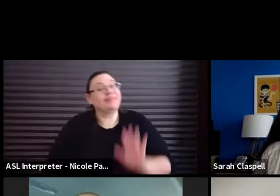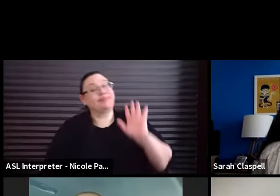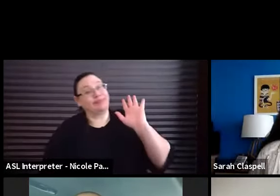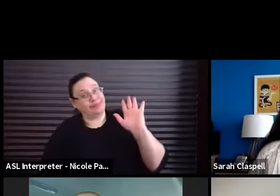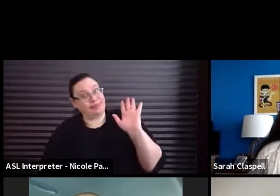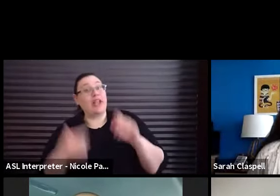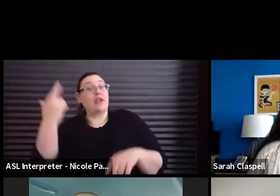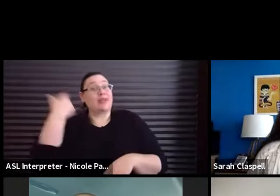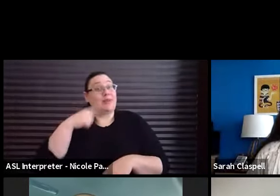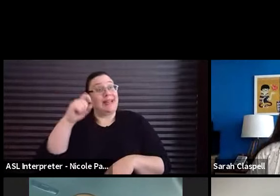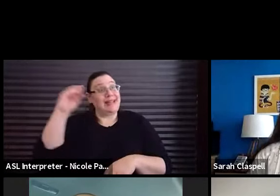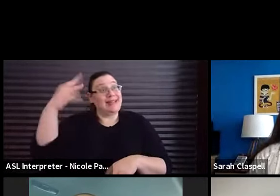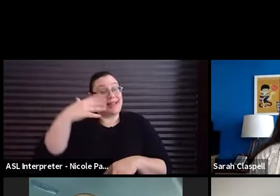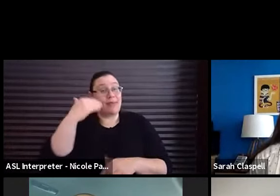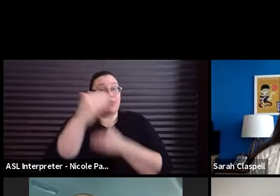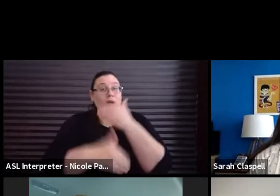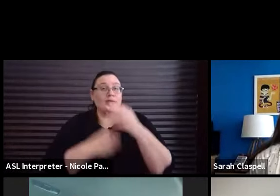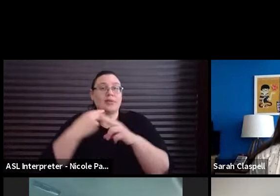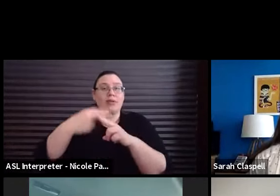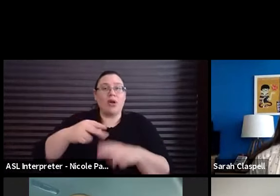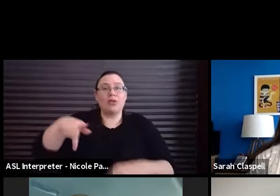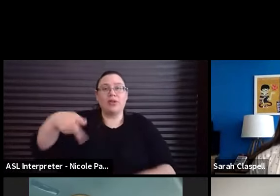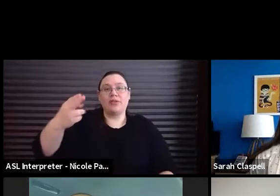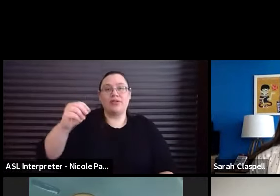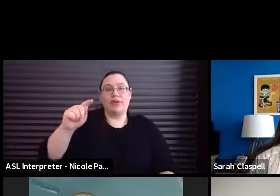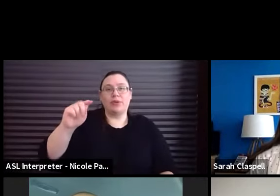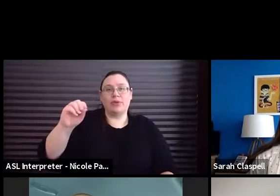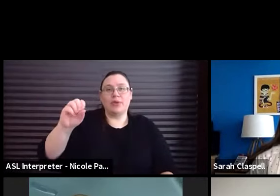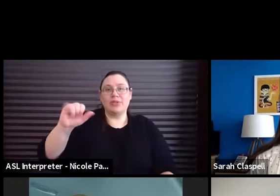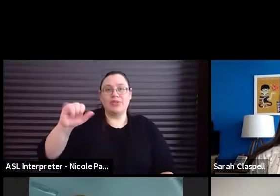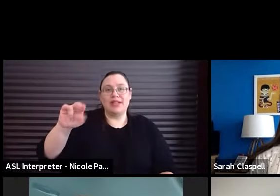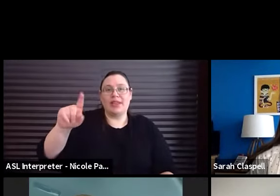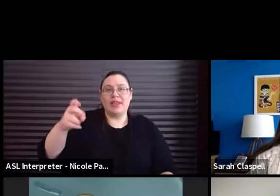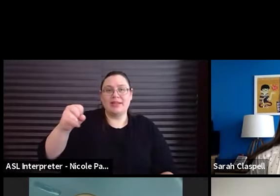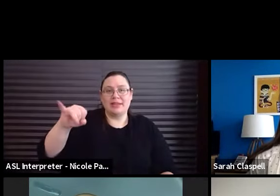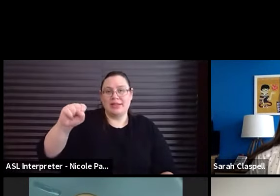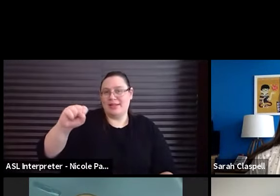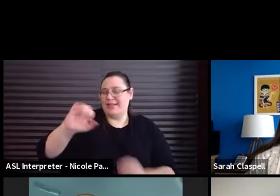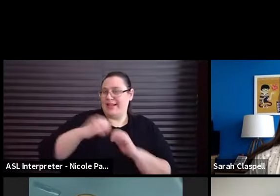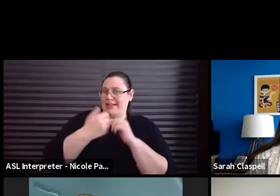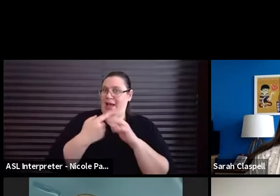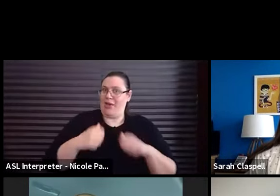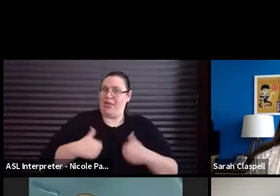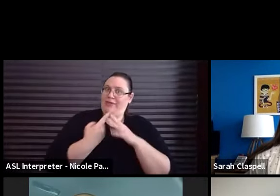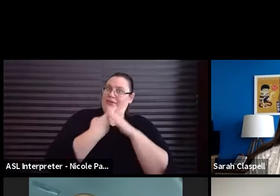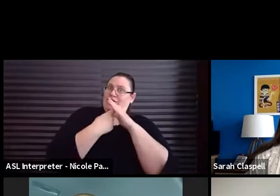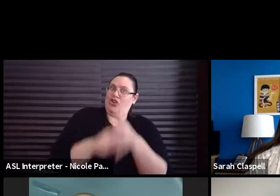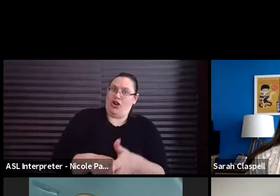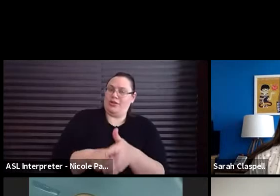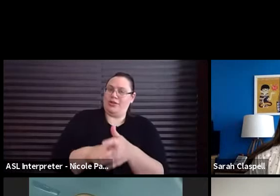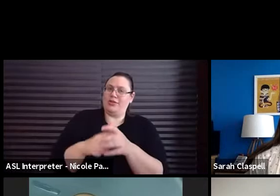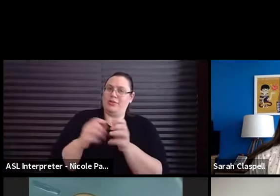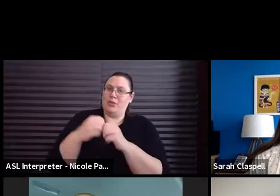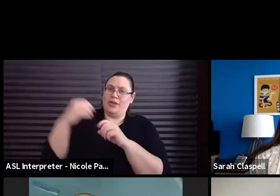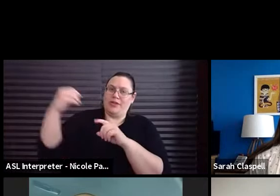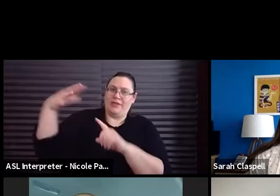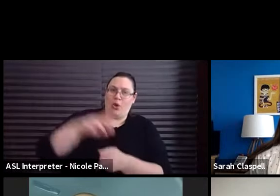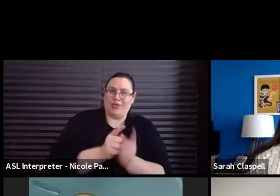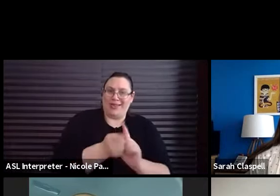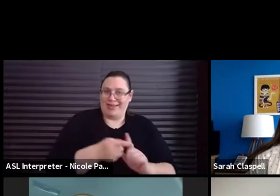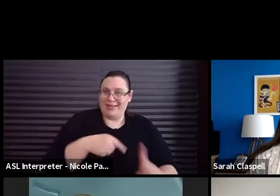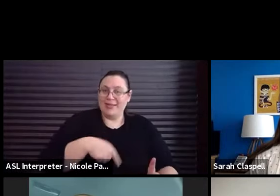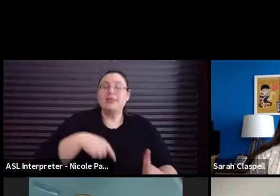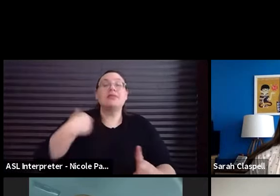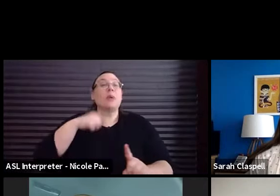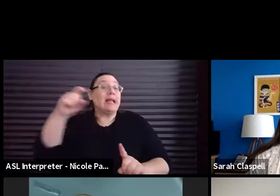is this process called photosynthesis. Life begins with this, as I'm sure you've all heard. And, um, we need the